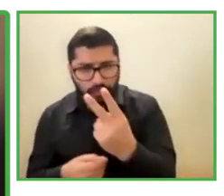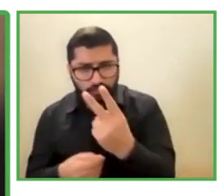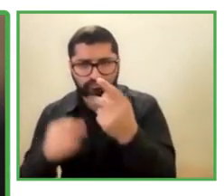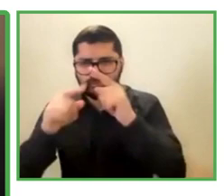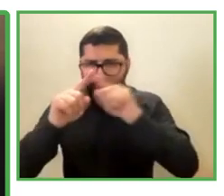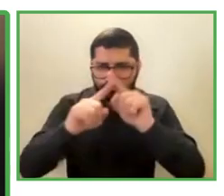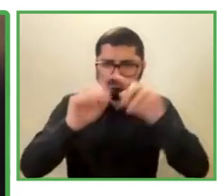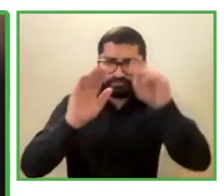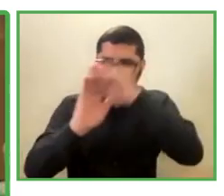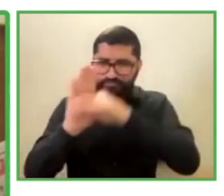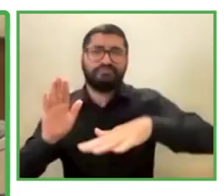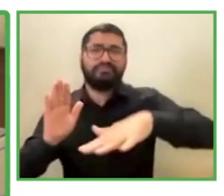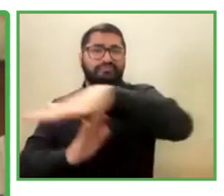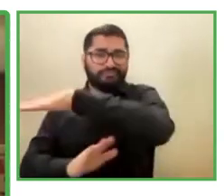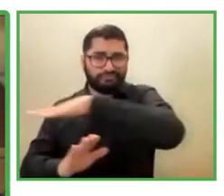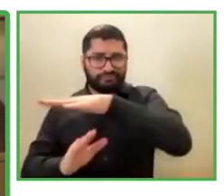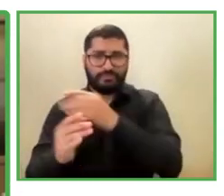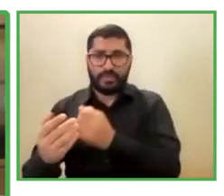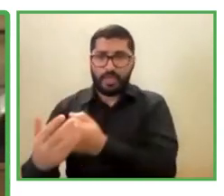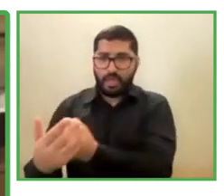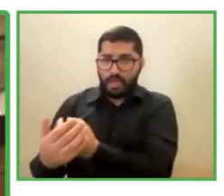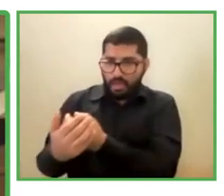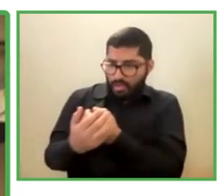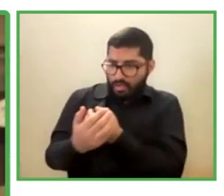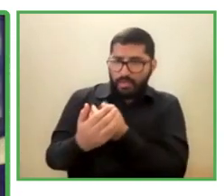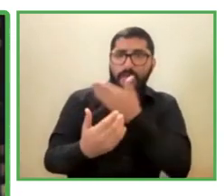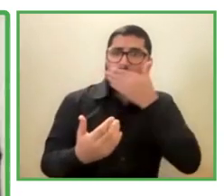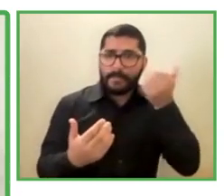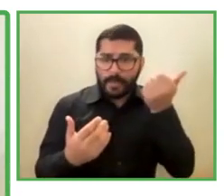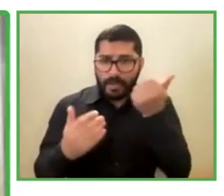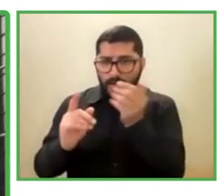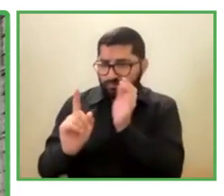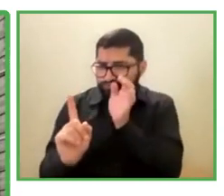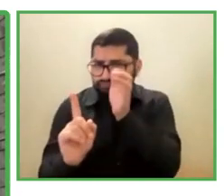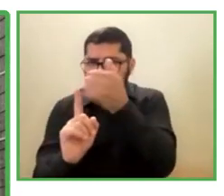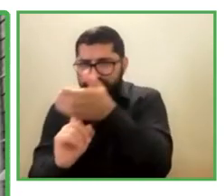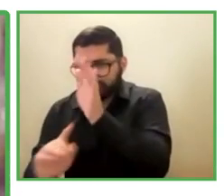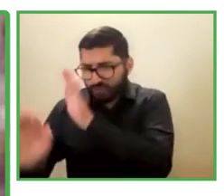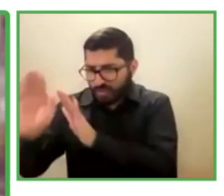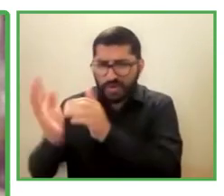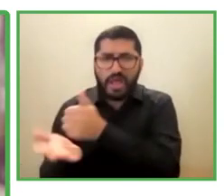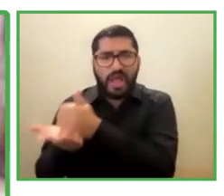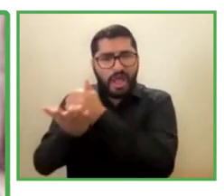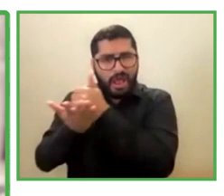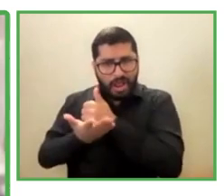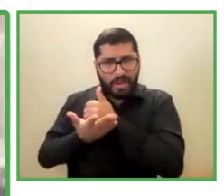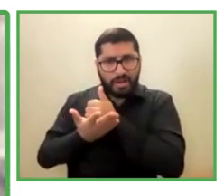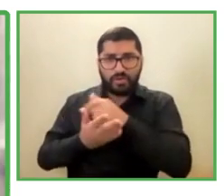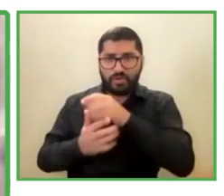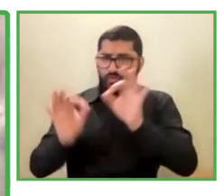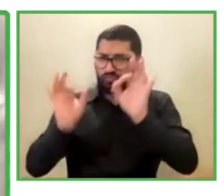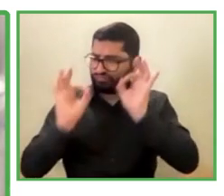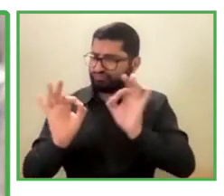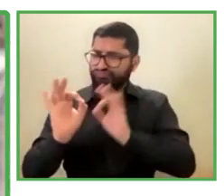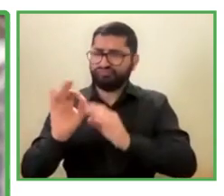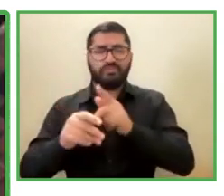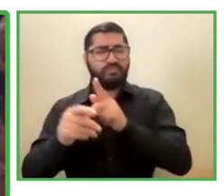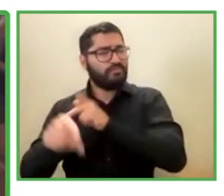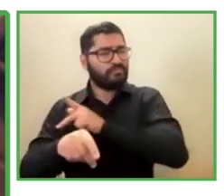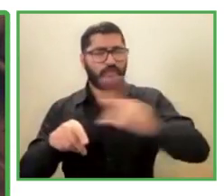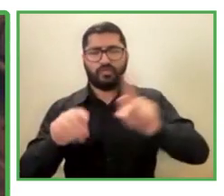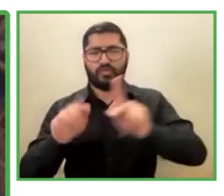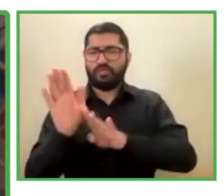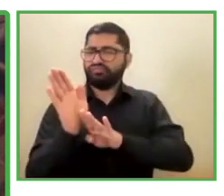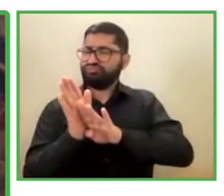They care for me, and they accept me, and they are willing to help me. In the professional environment, she's grown a lot. She can